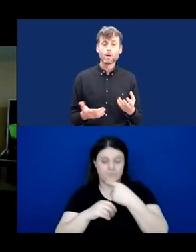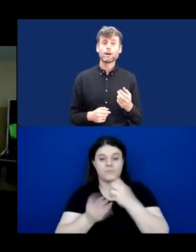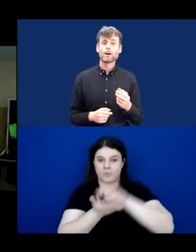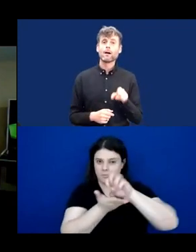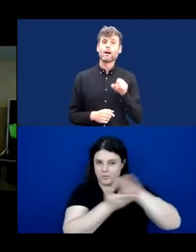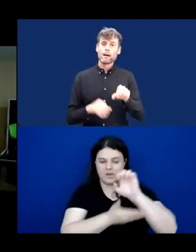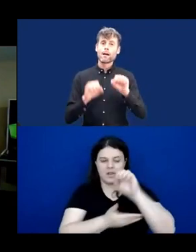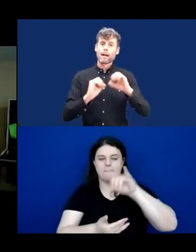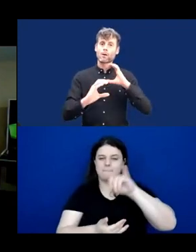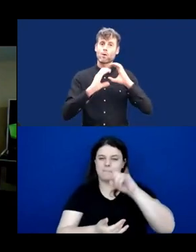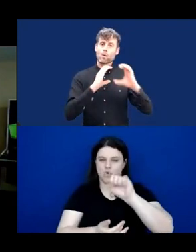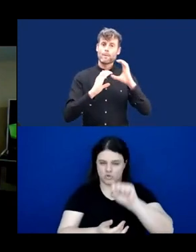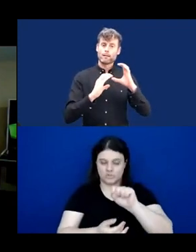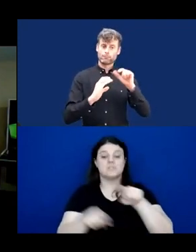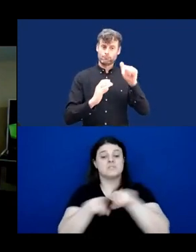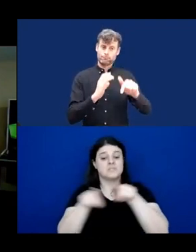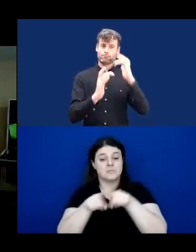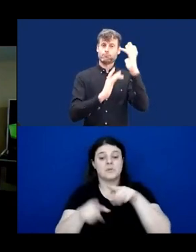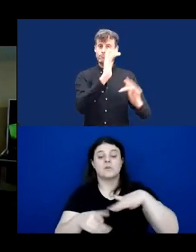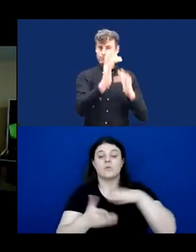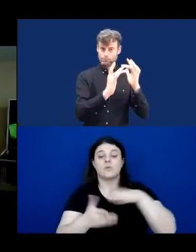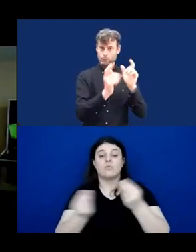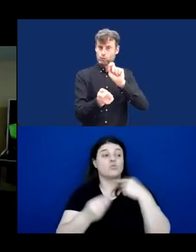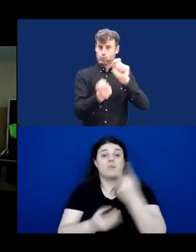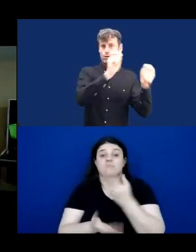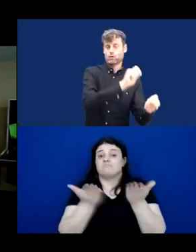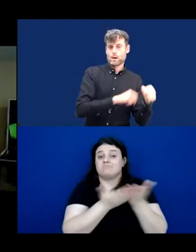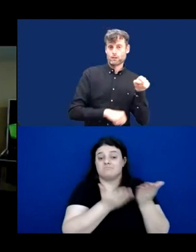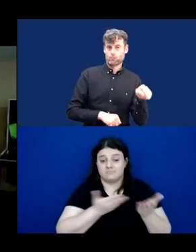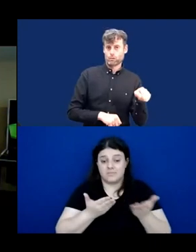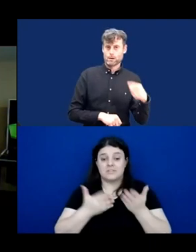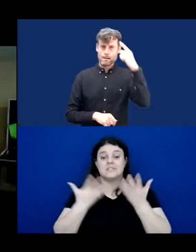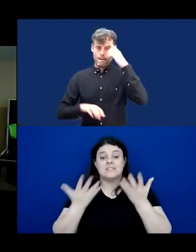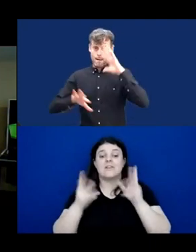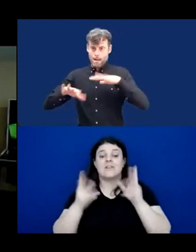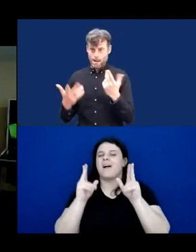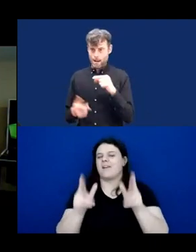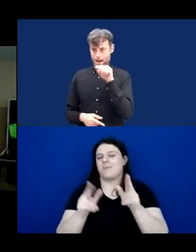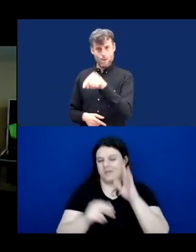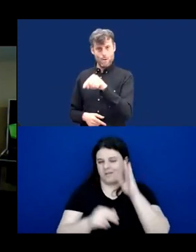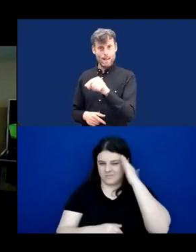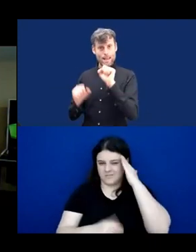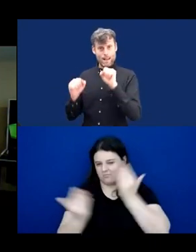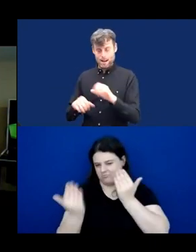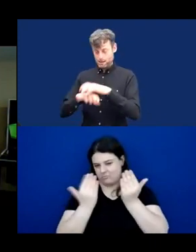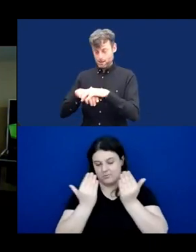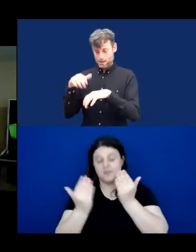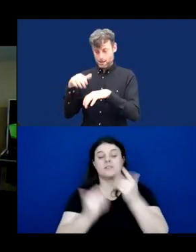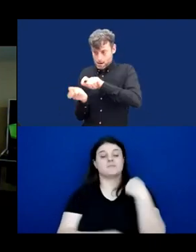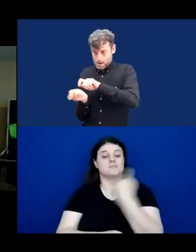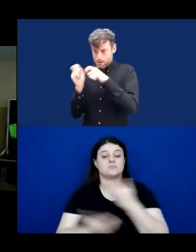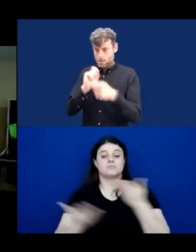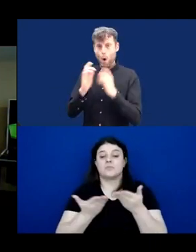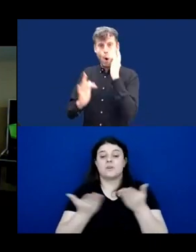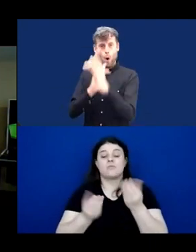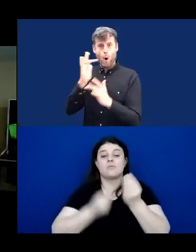a virtual environment where that's missing. So I think that that's a similar, that's an analogy to what would be useful for us. Maybe a